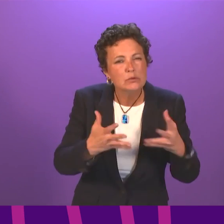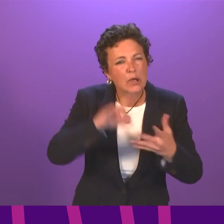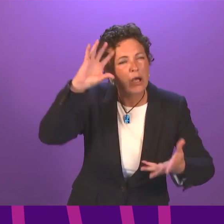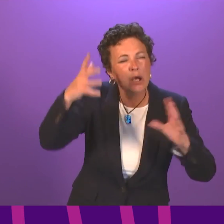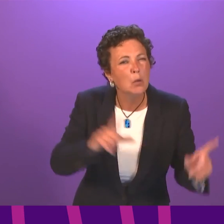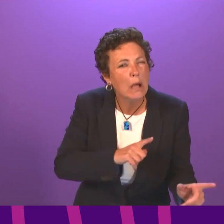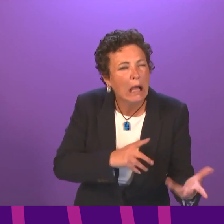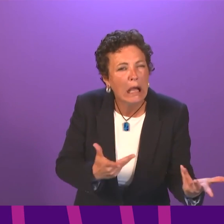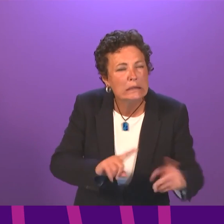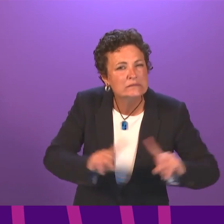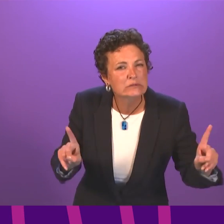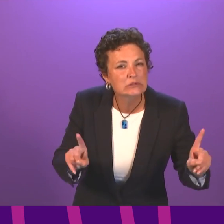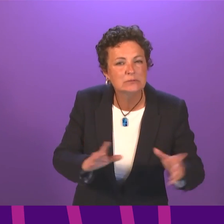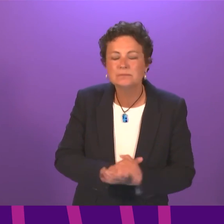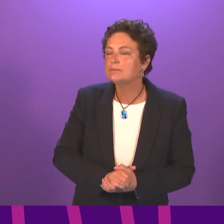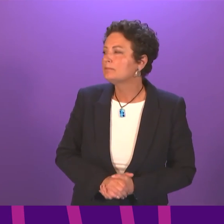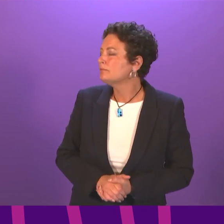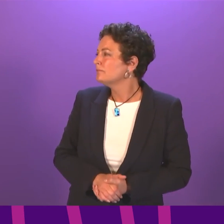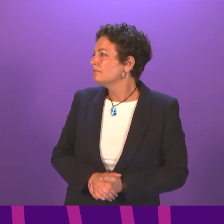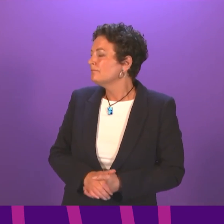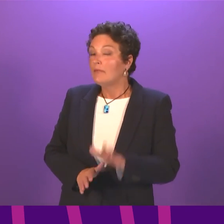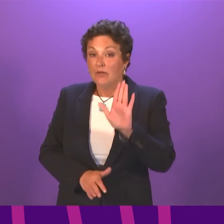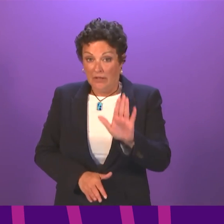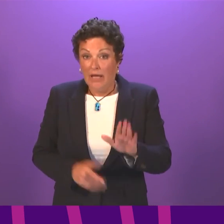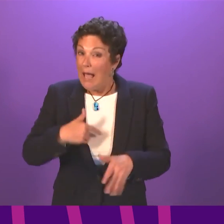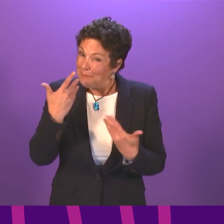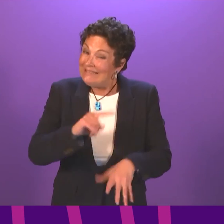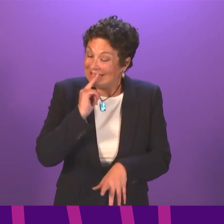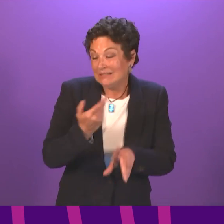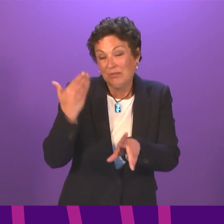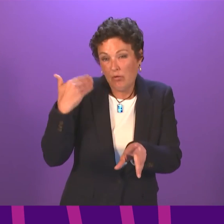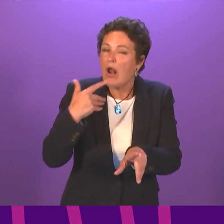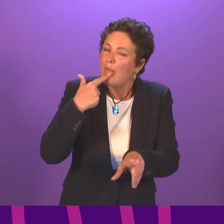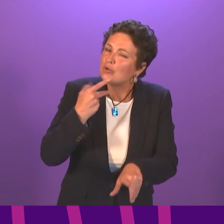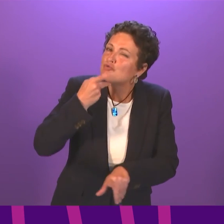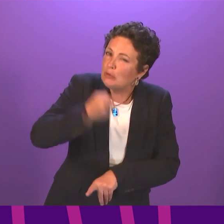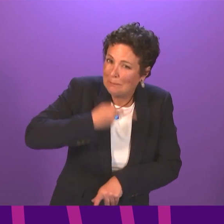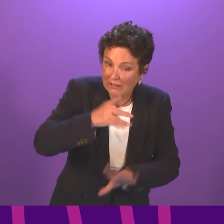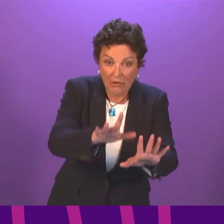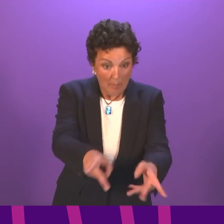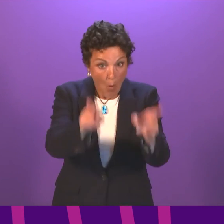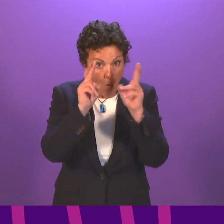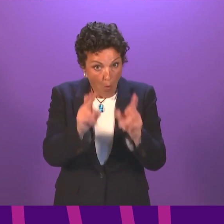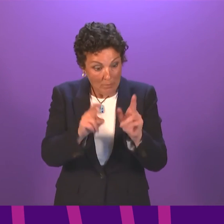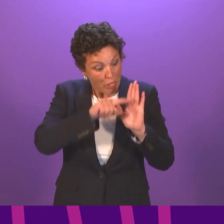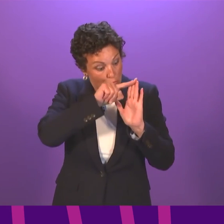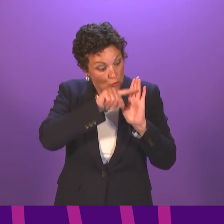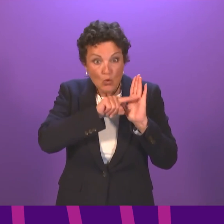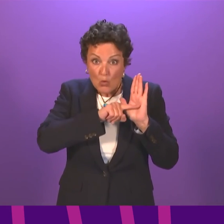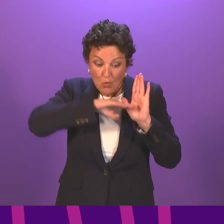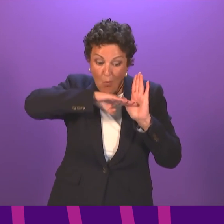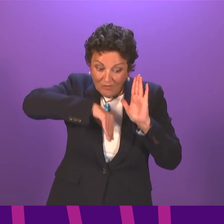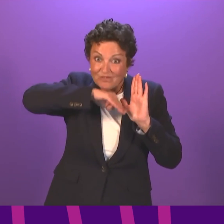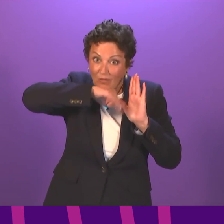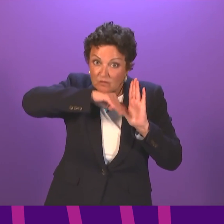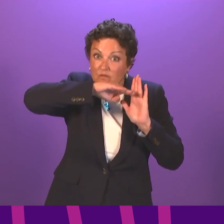think I said this the other day and I want to reiterate it because I understand as we come out of restrictions and start to hopefully continue to get back to normal bit